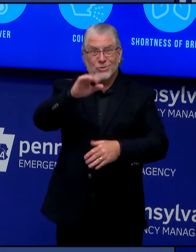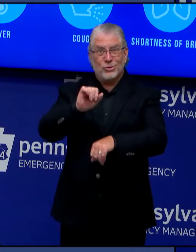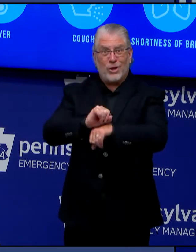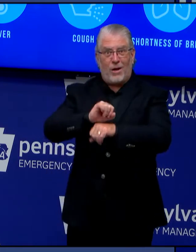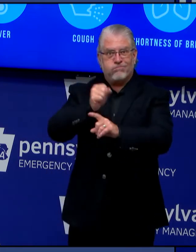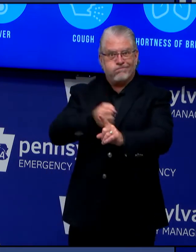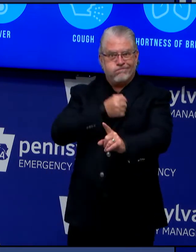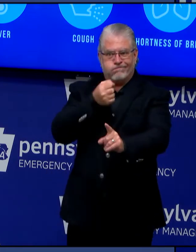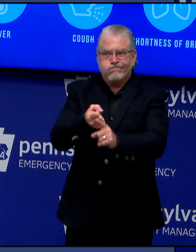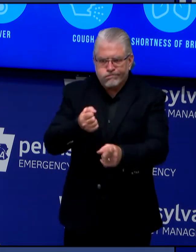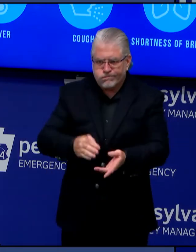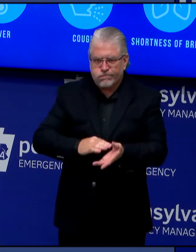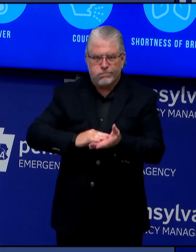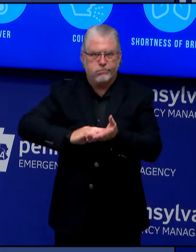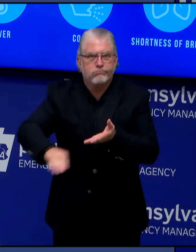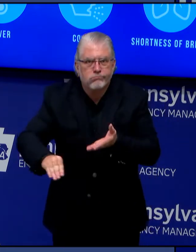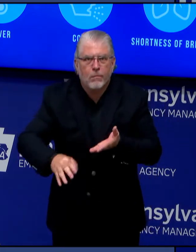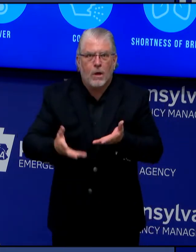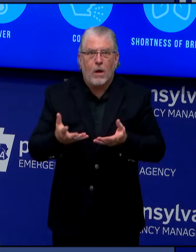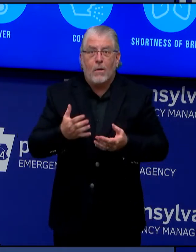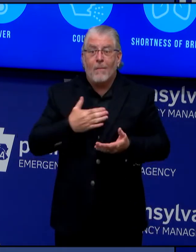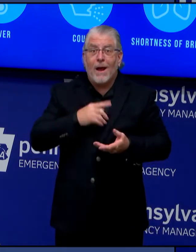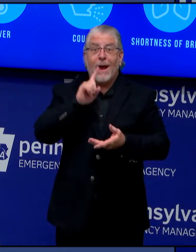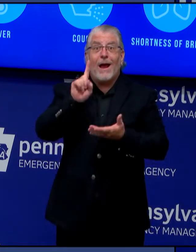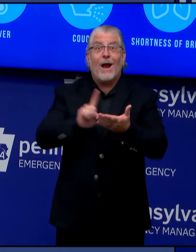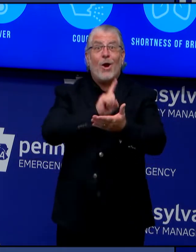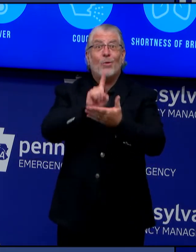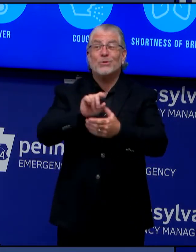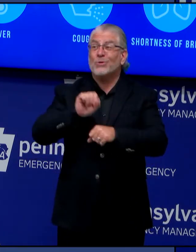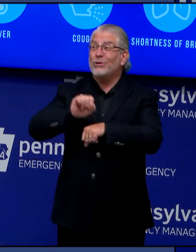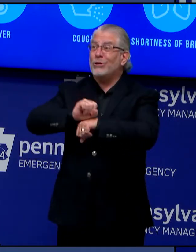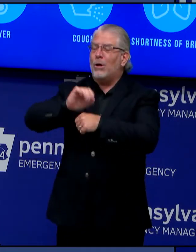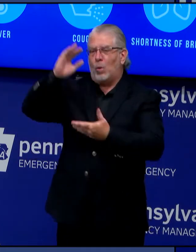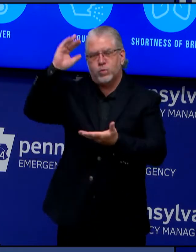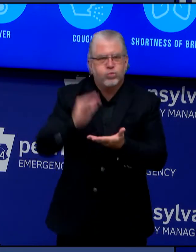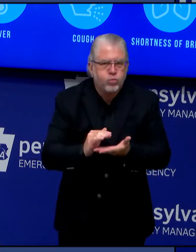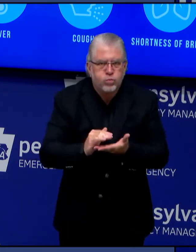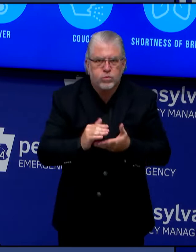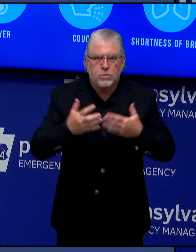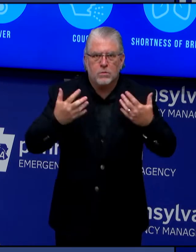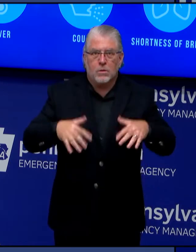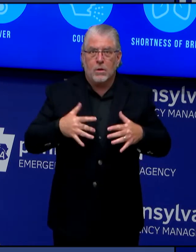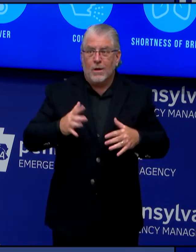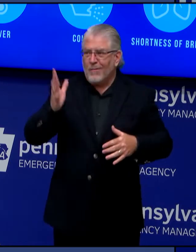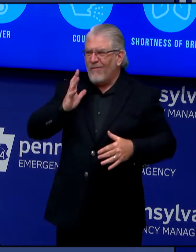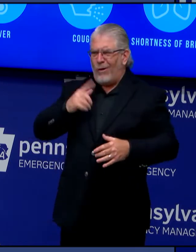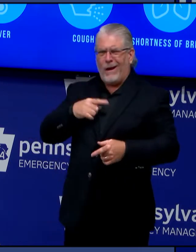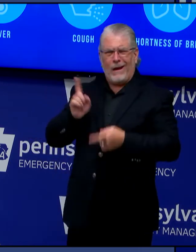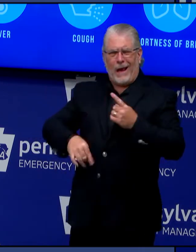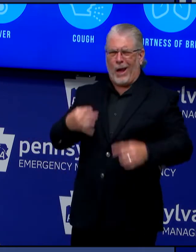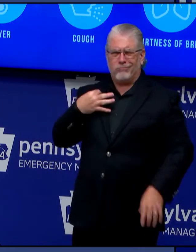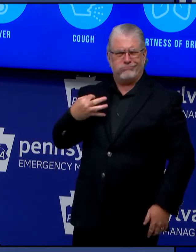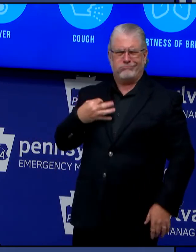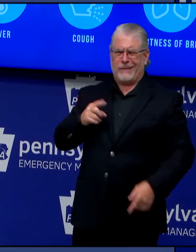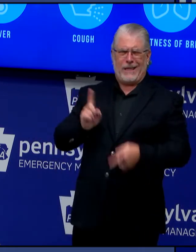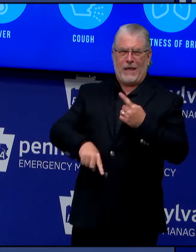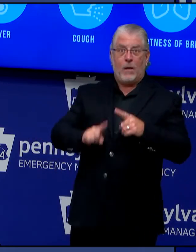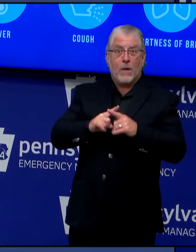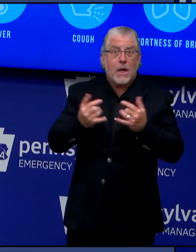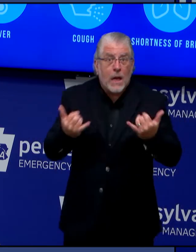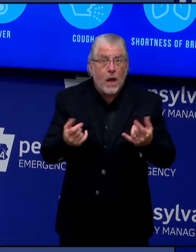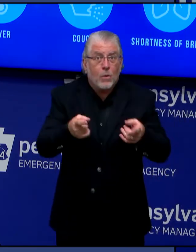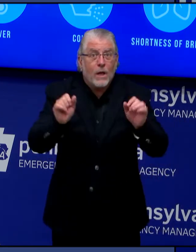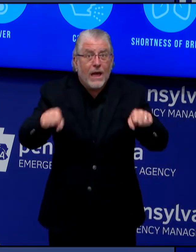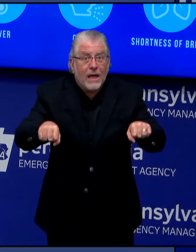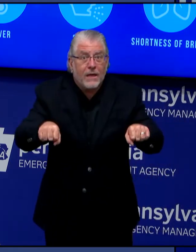hours to know that those circumstances may have triggered eligibility for Medicaid. CHIP, on the other hand, covers uninsured